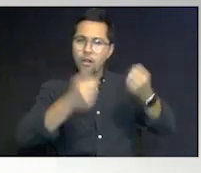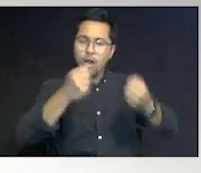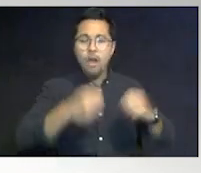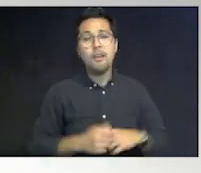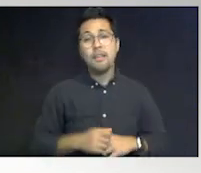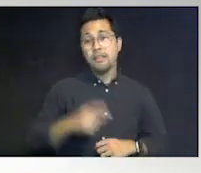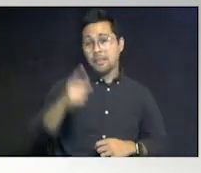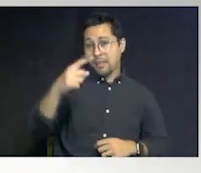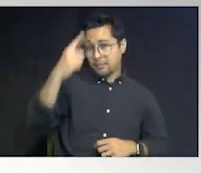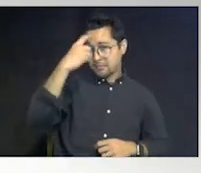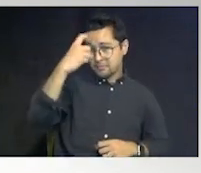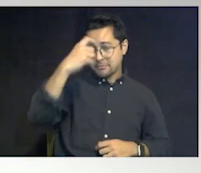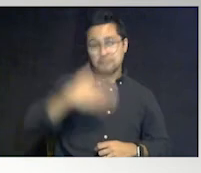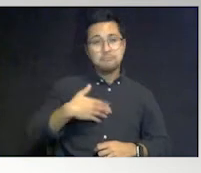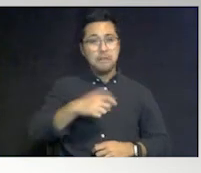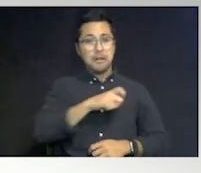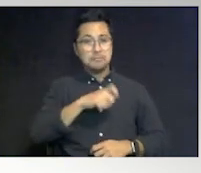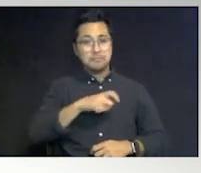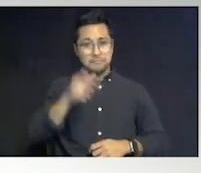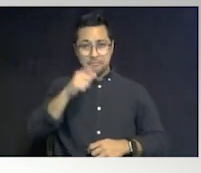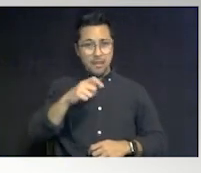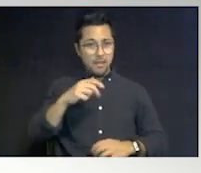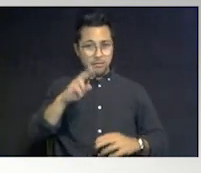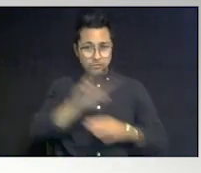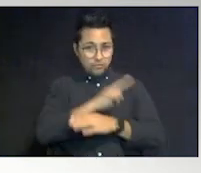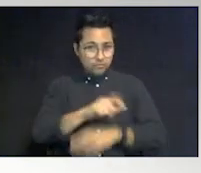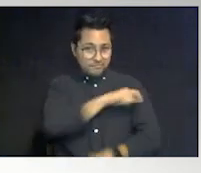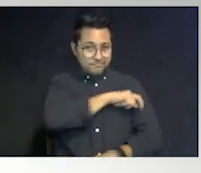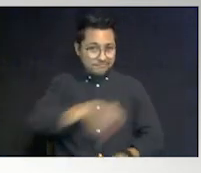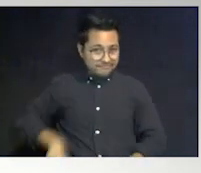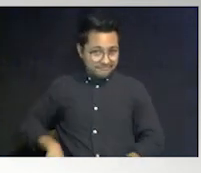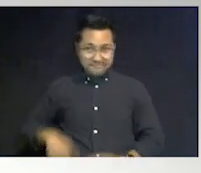suspected that my passenger was not wearing his seatbelt correctly.